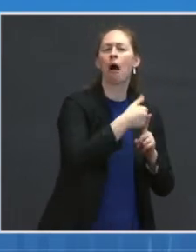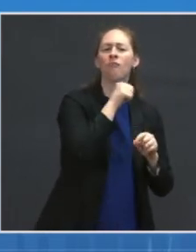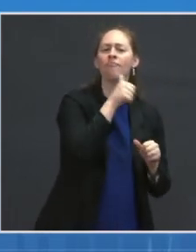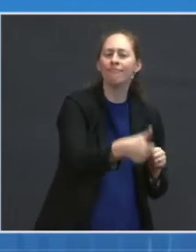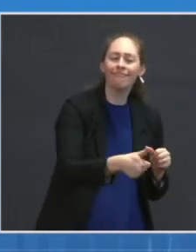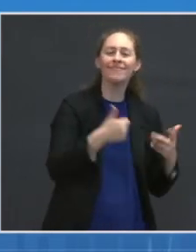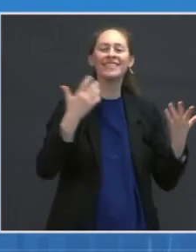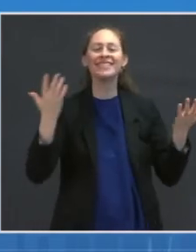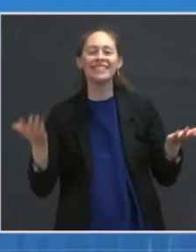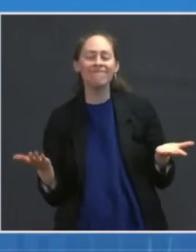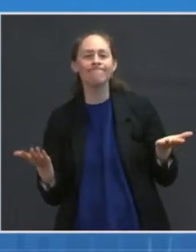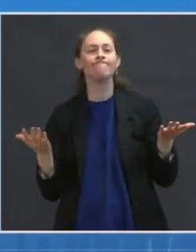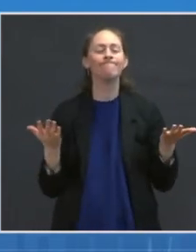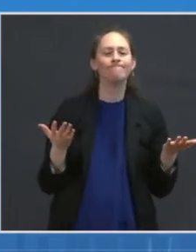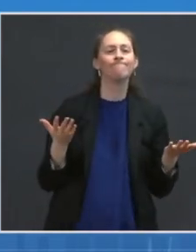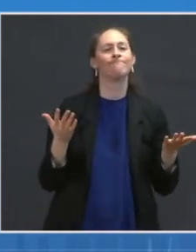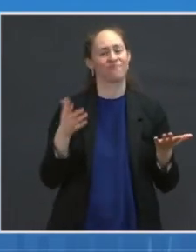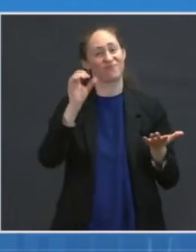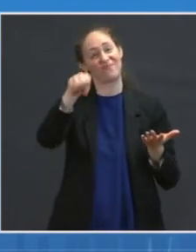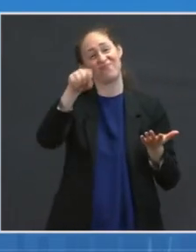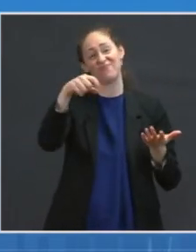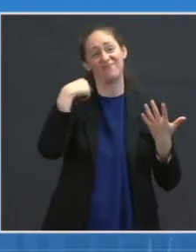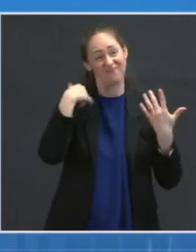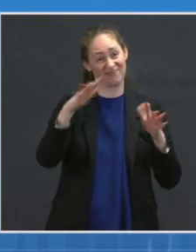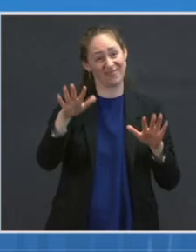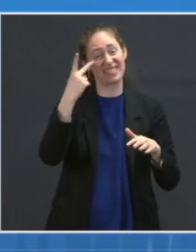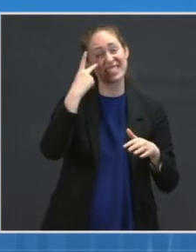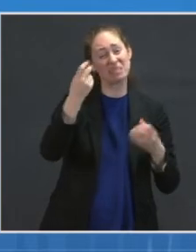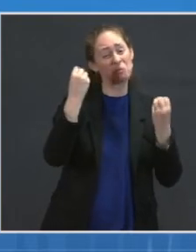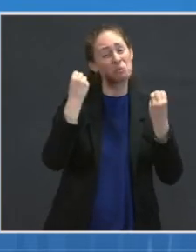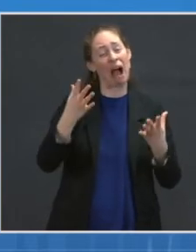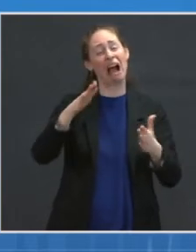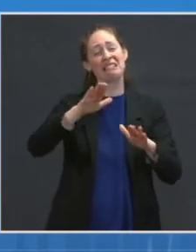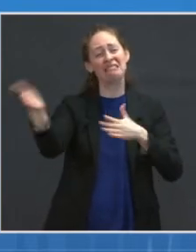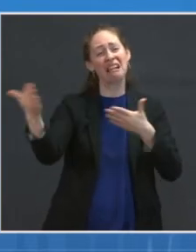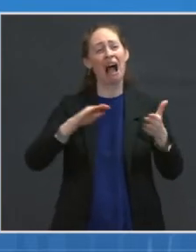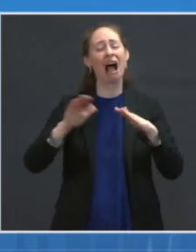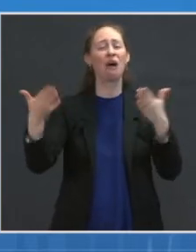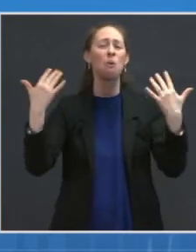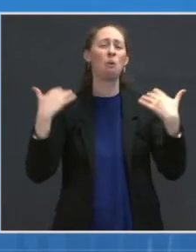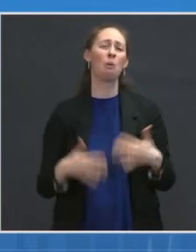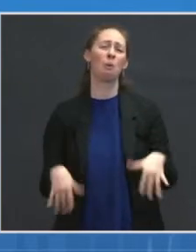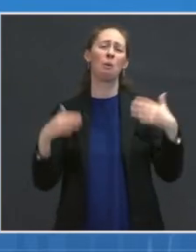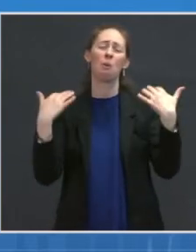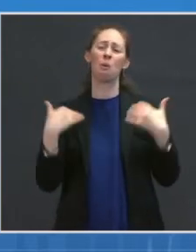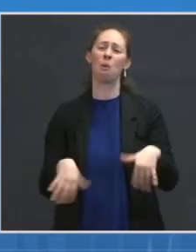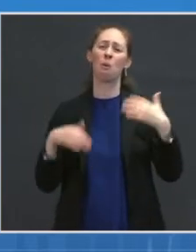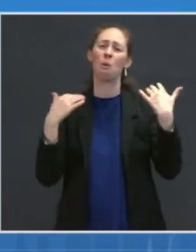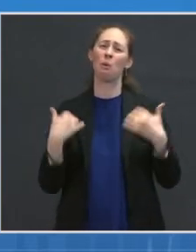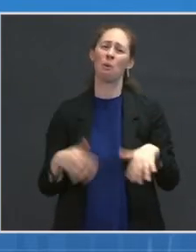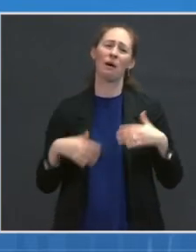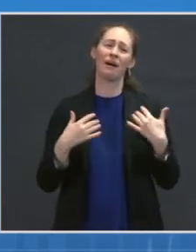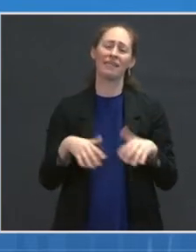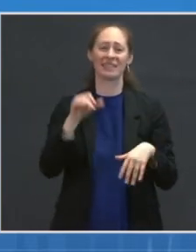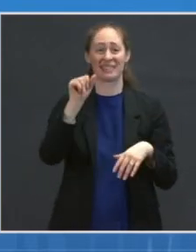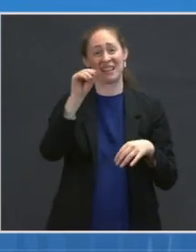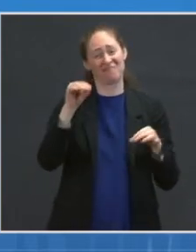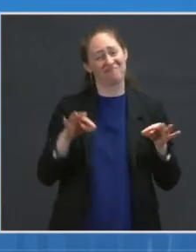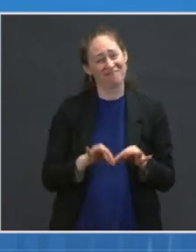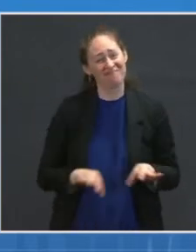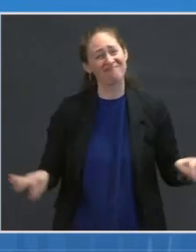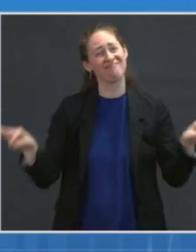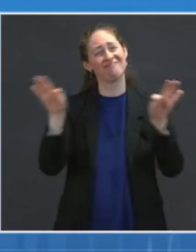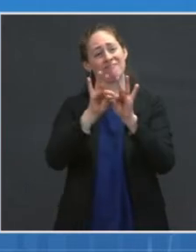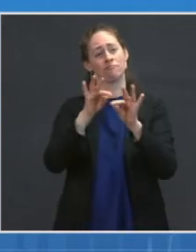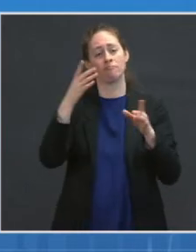we've seen with this pandemic. And that is going to be including an investment in our public health infrastructure and improving the health of